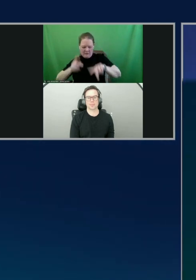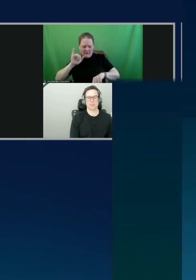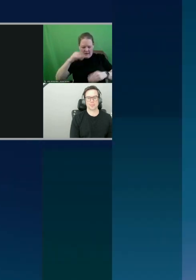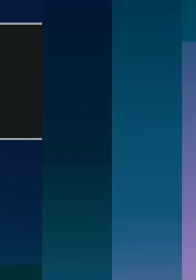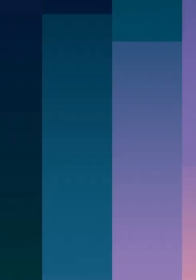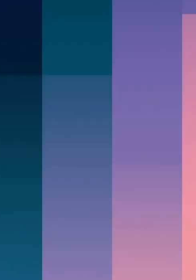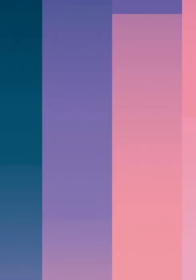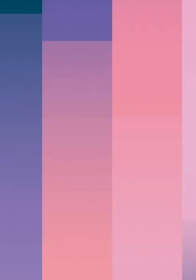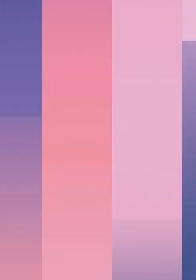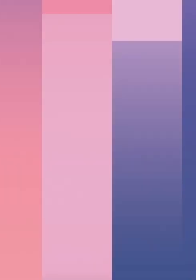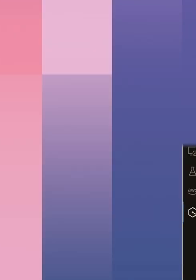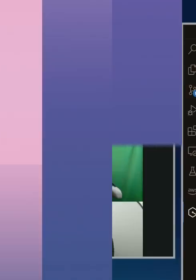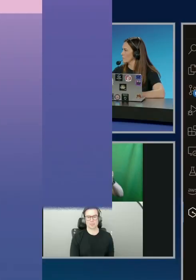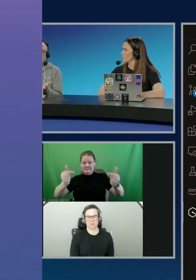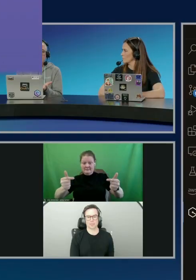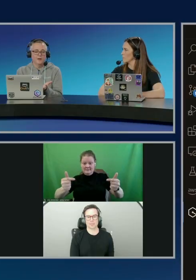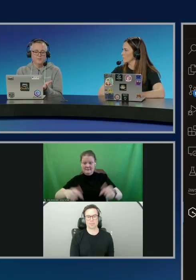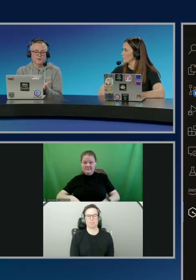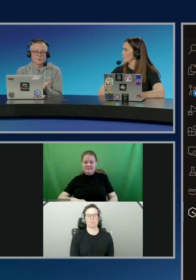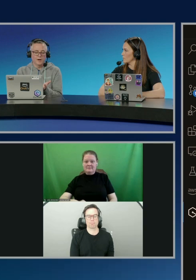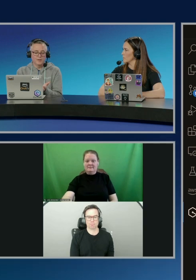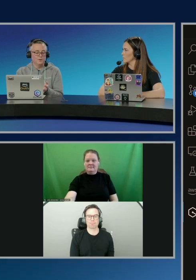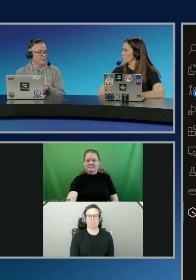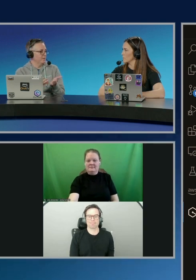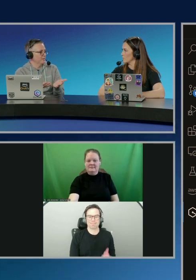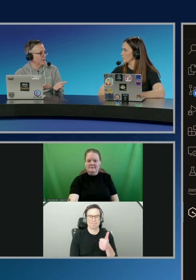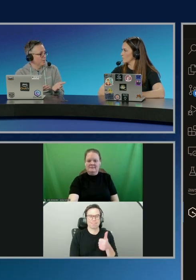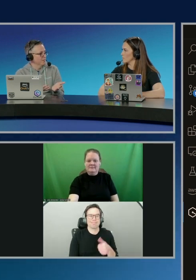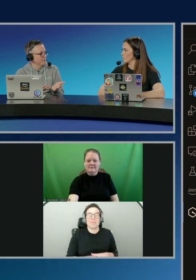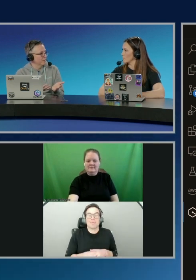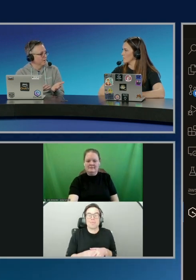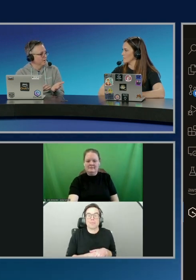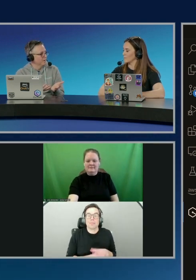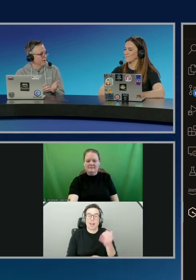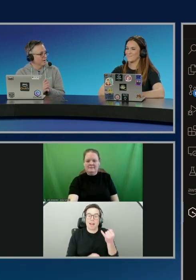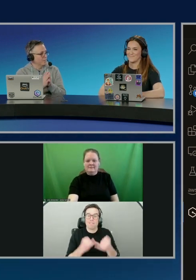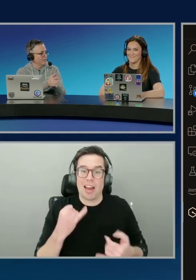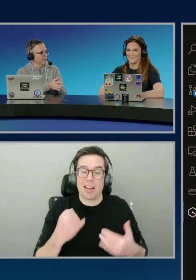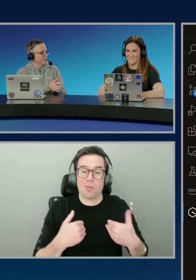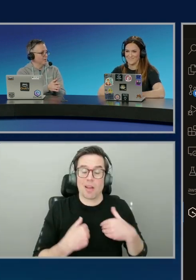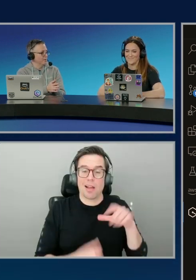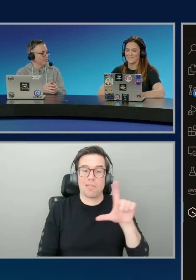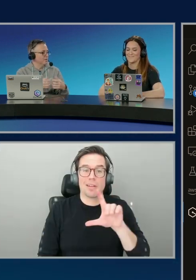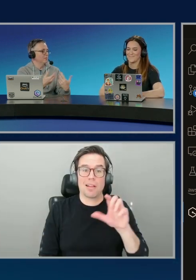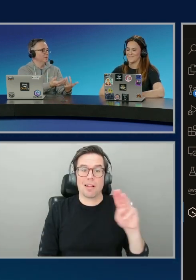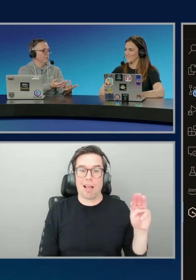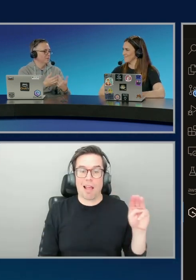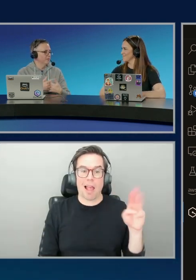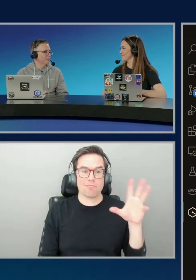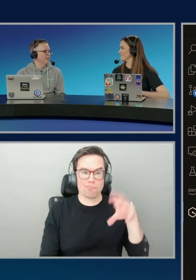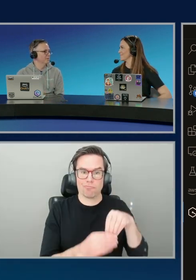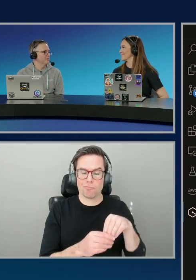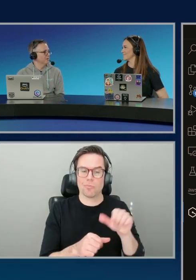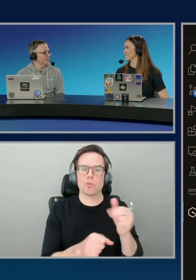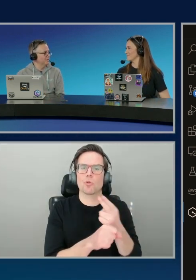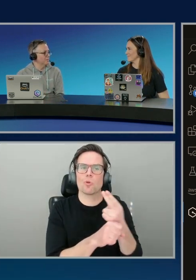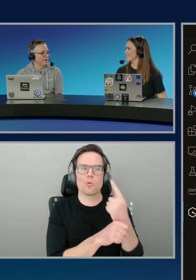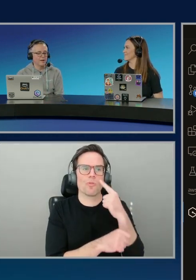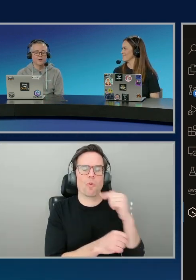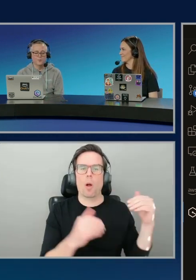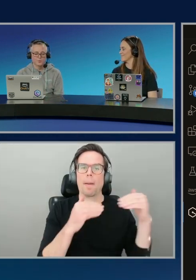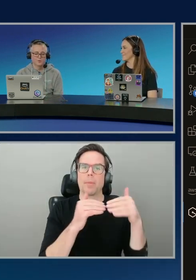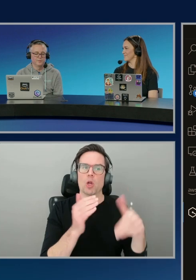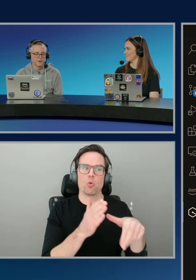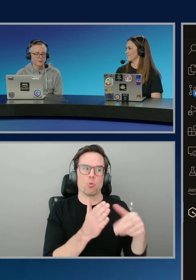there's a large language model behind this, of course. And so I can use that just like a peer review. And I can pass the code to it and say, just look this over and make some suggestions